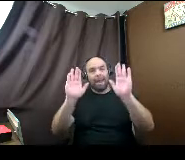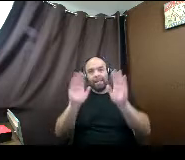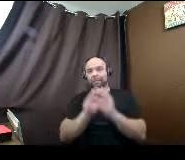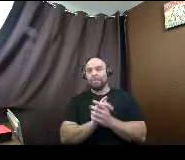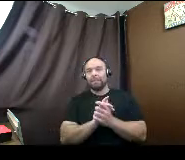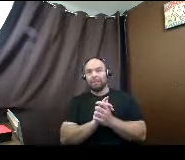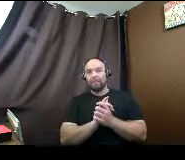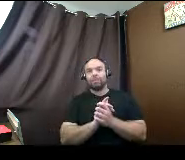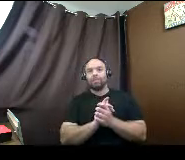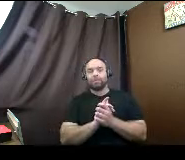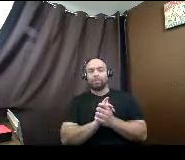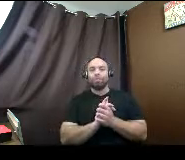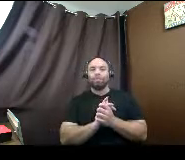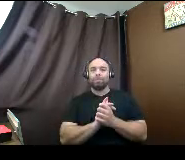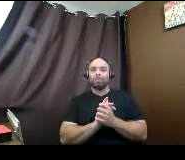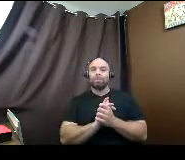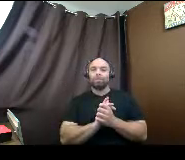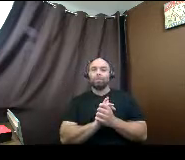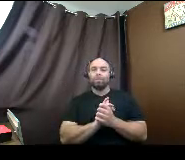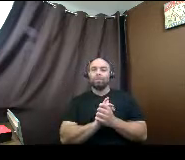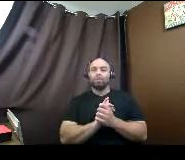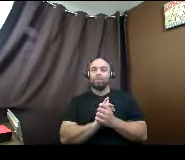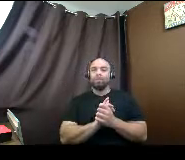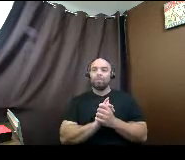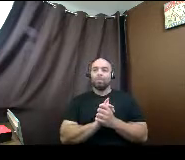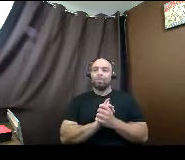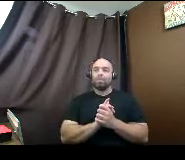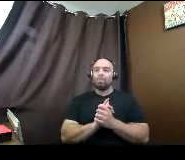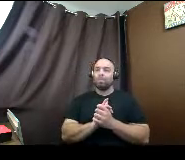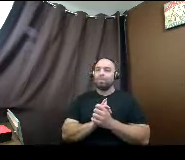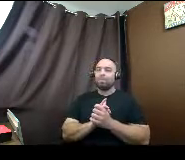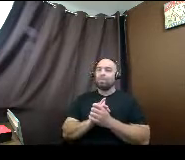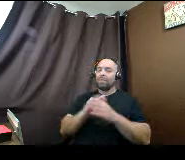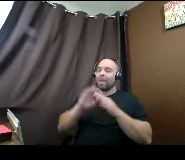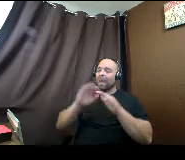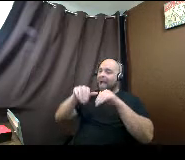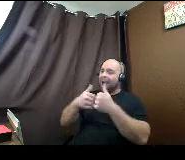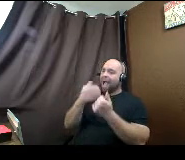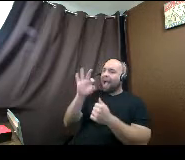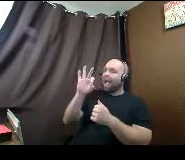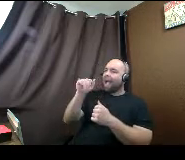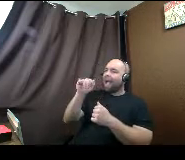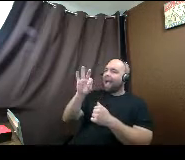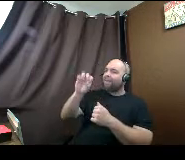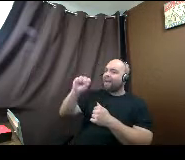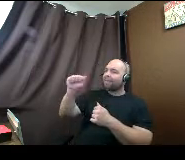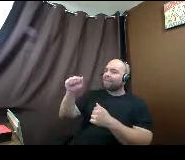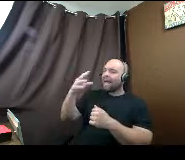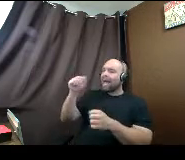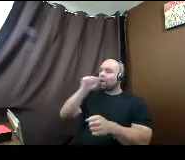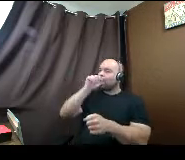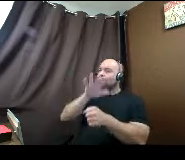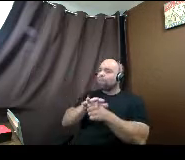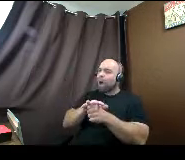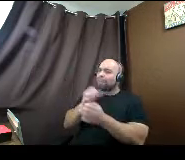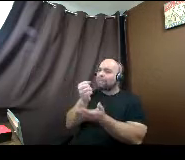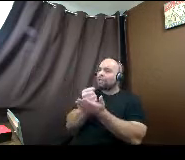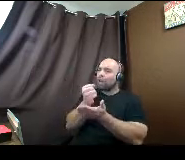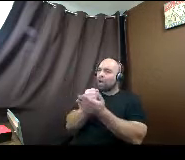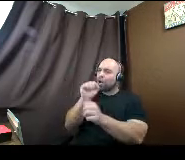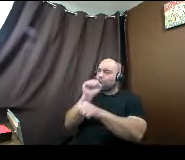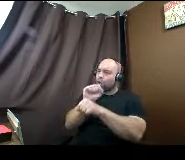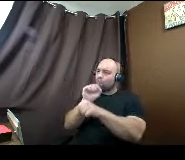Great. How does how do the FAFSA and Promise Scholarship work together? Because you have to apply for both.